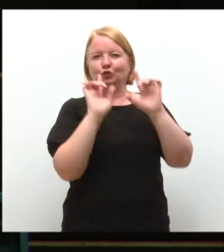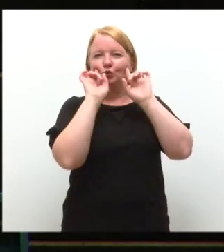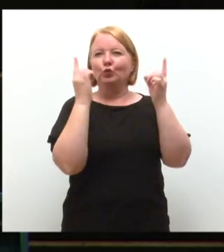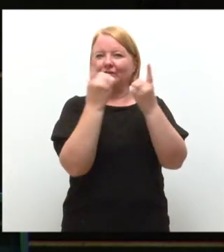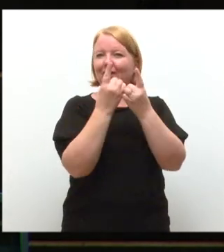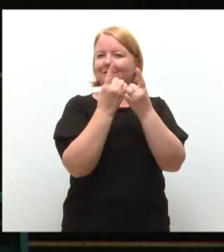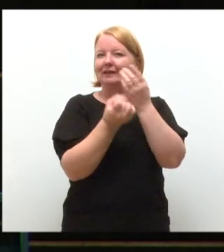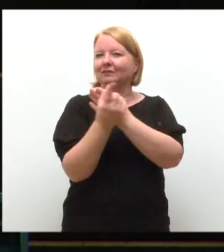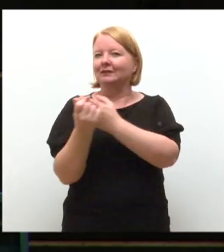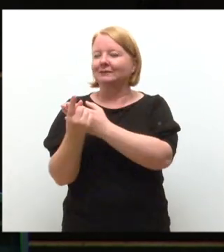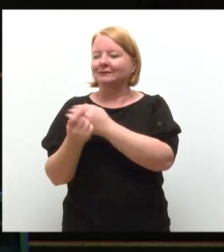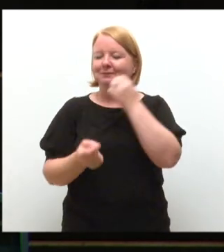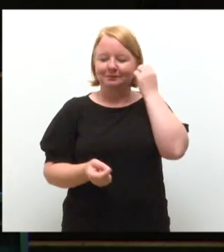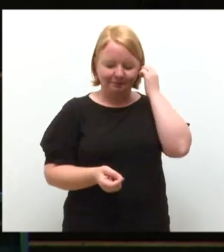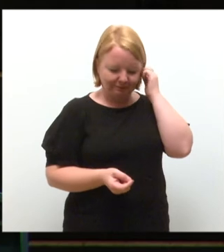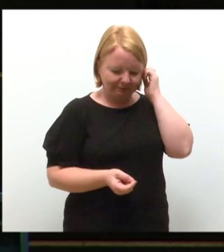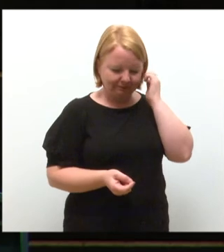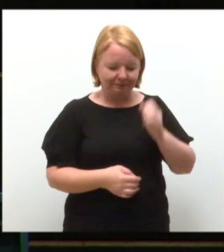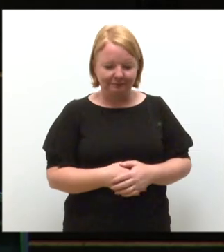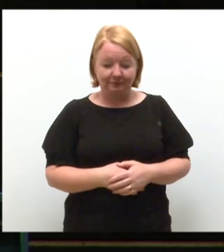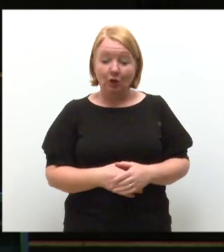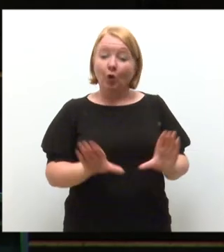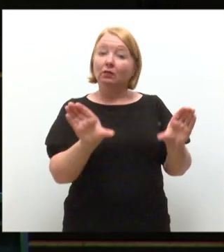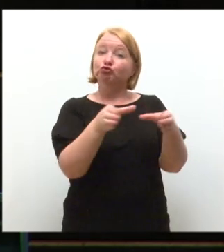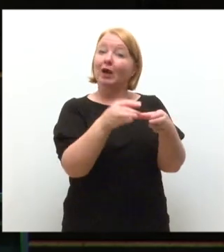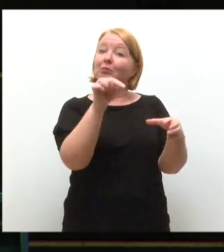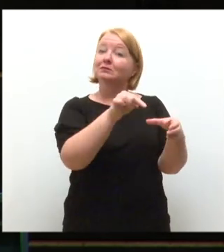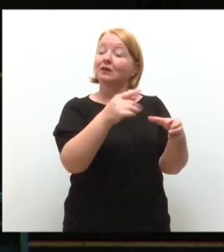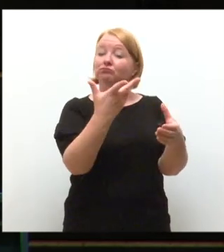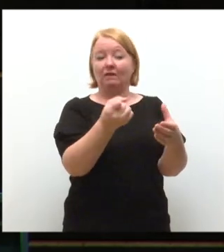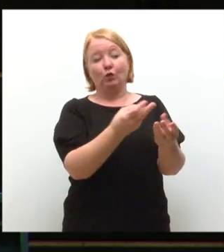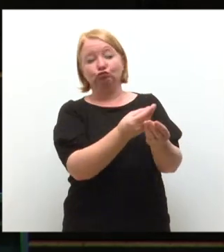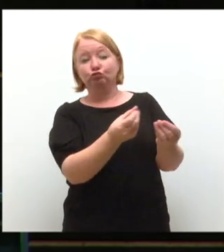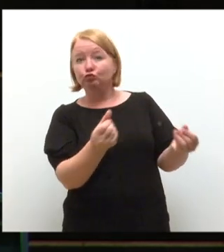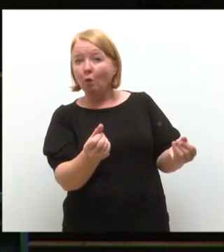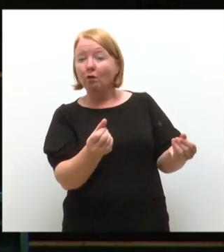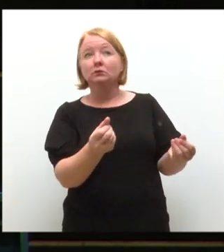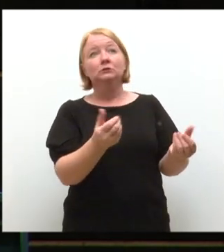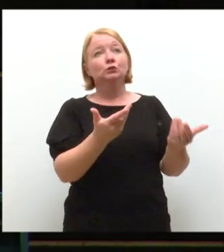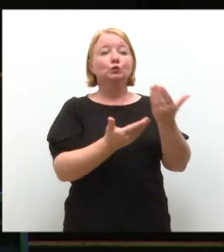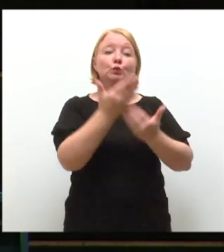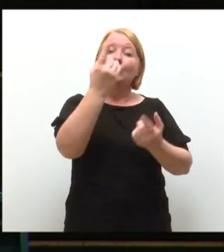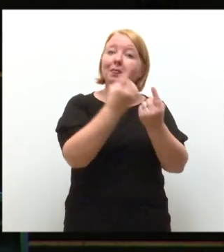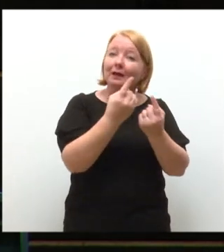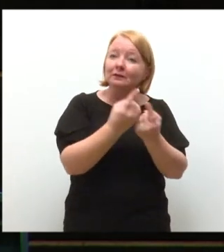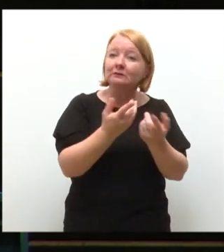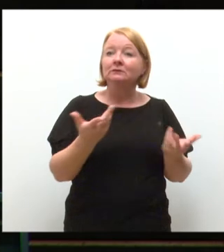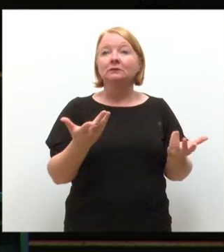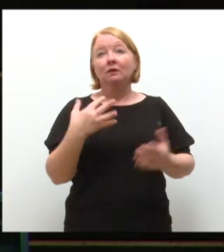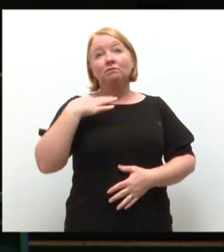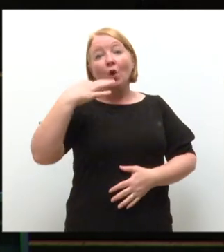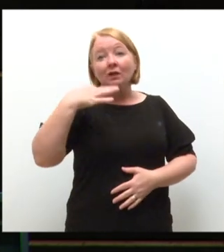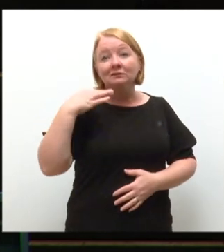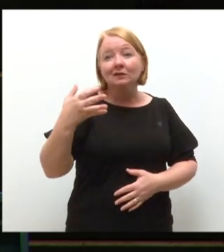events. So you see, the chaplaincy is there to offer resources, to try new things, to volunteer,